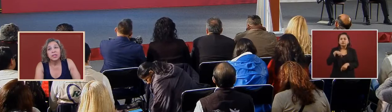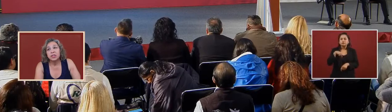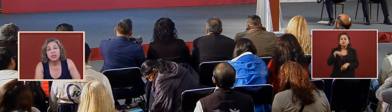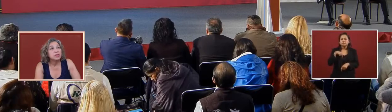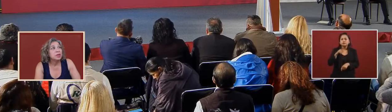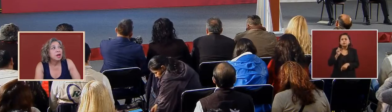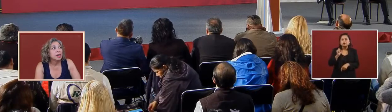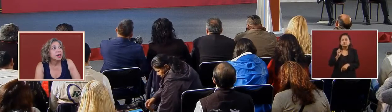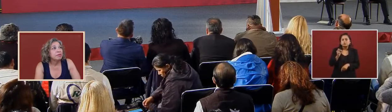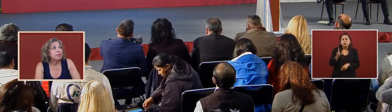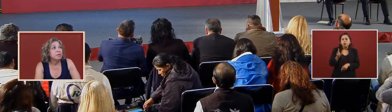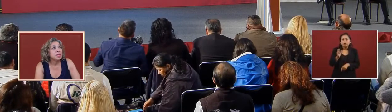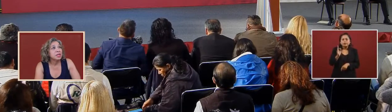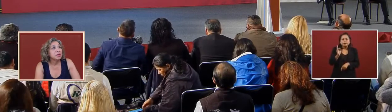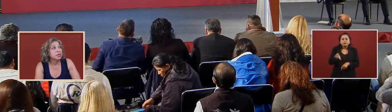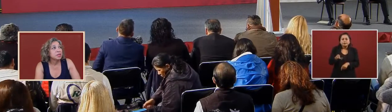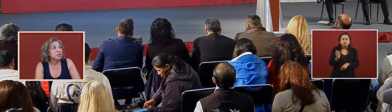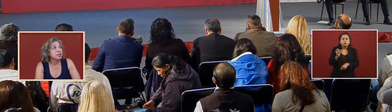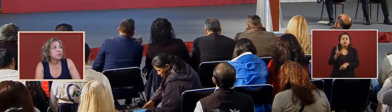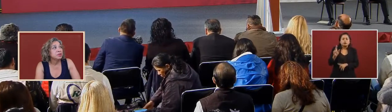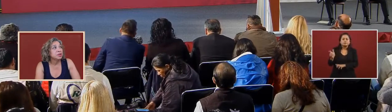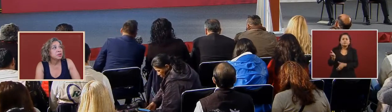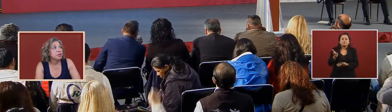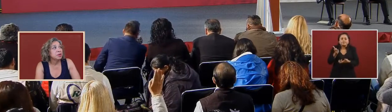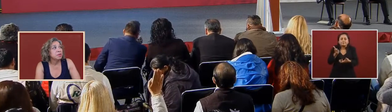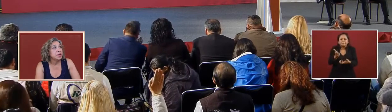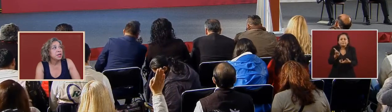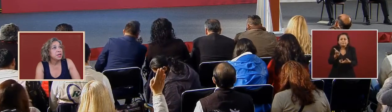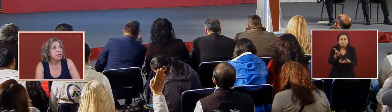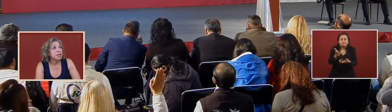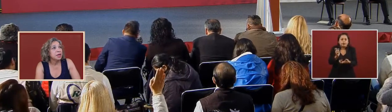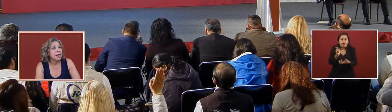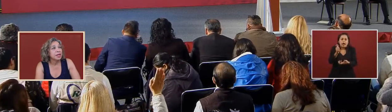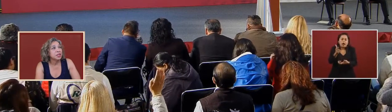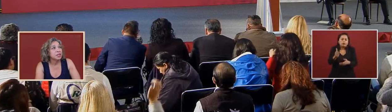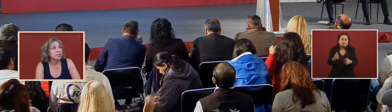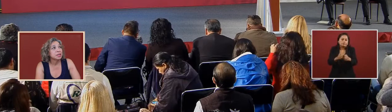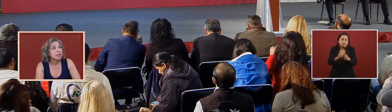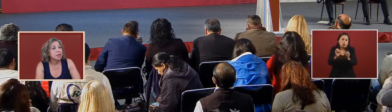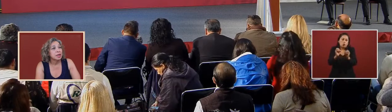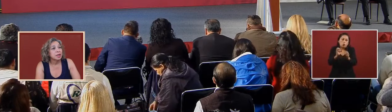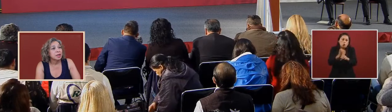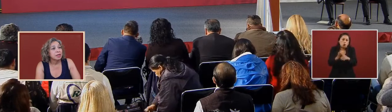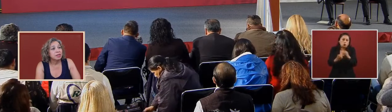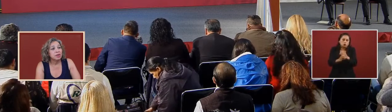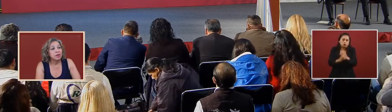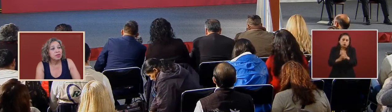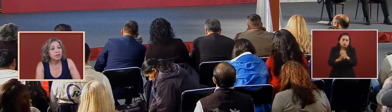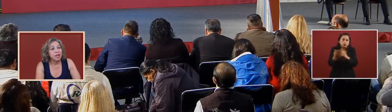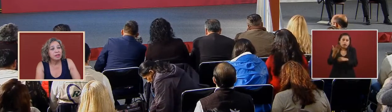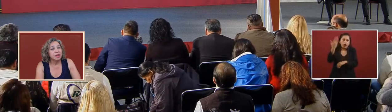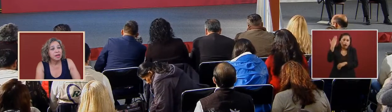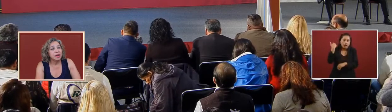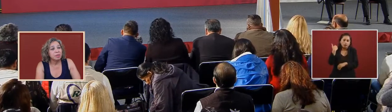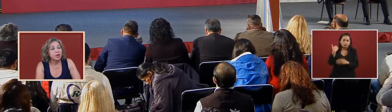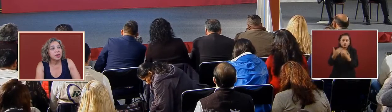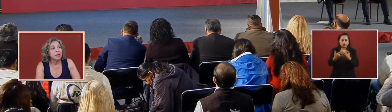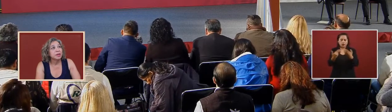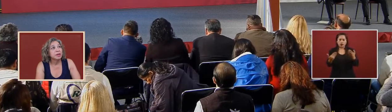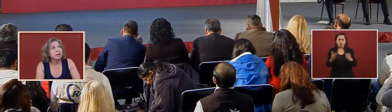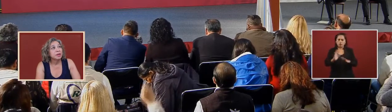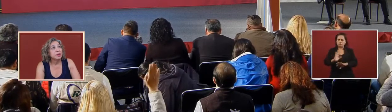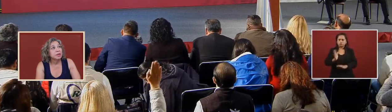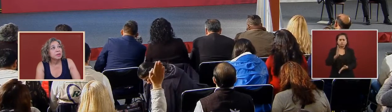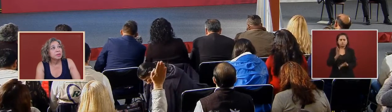to give resources to terminated action so no not that anymore